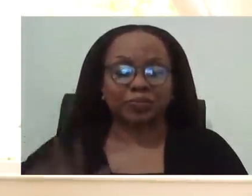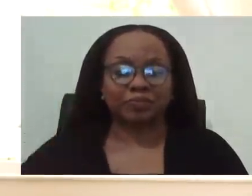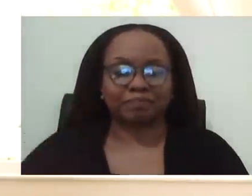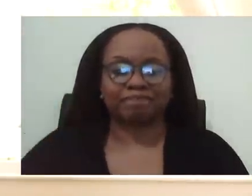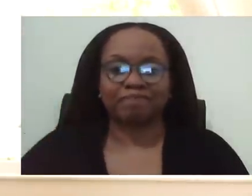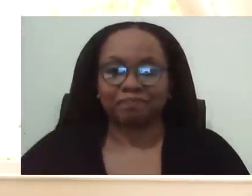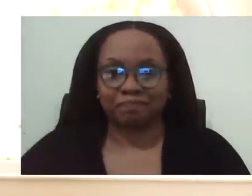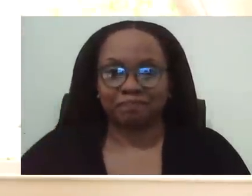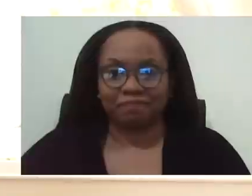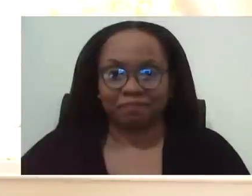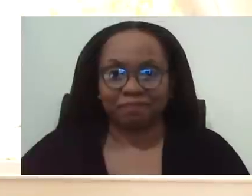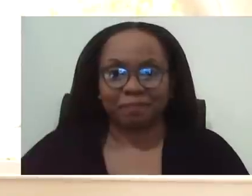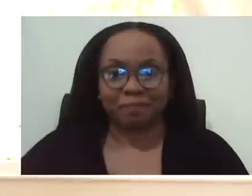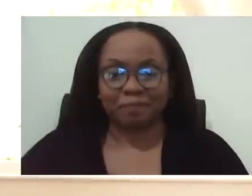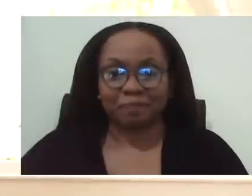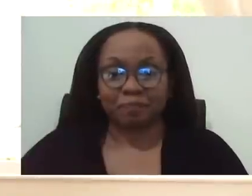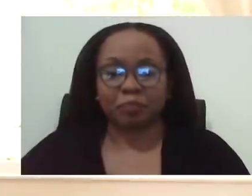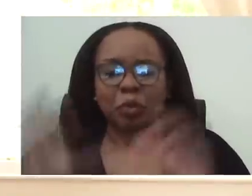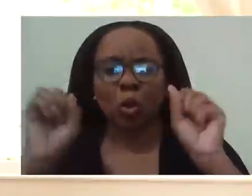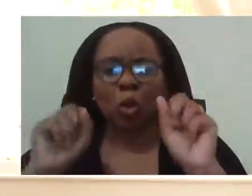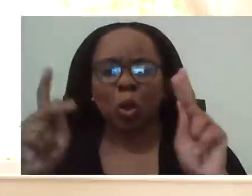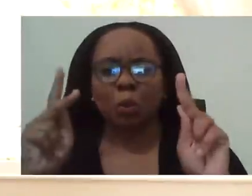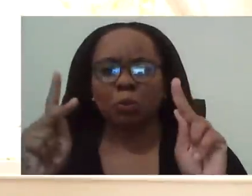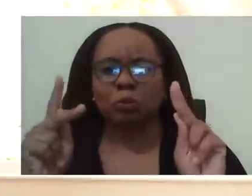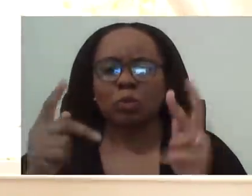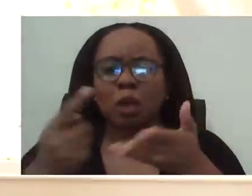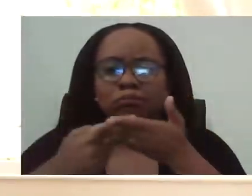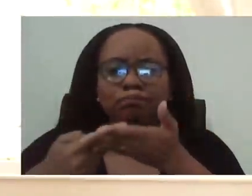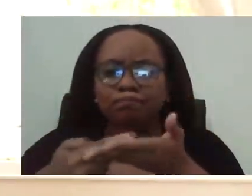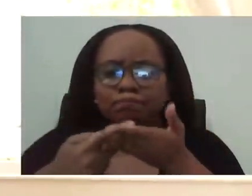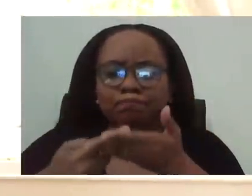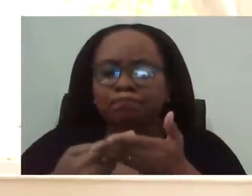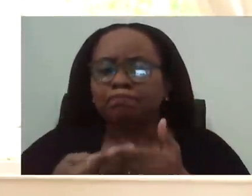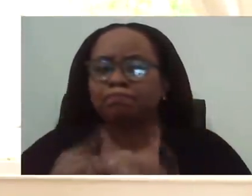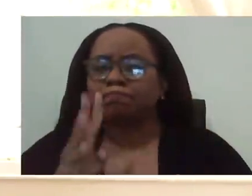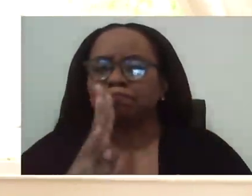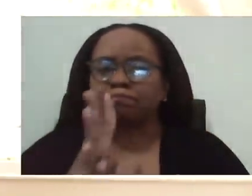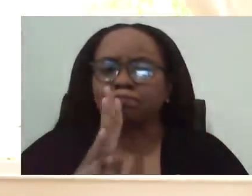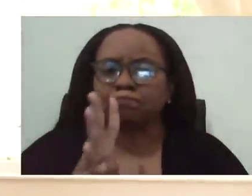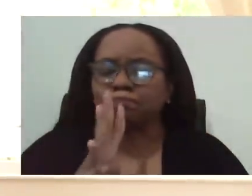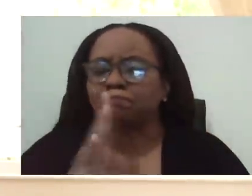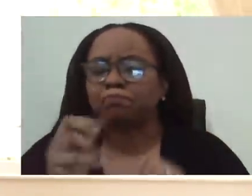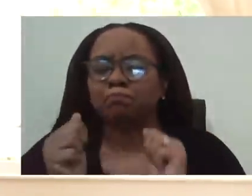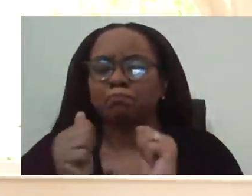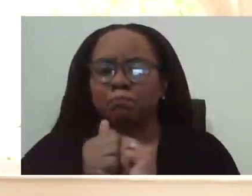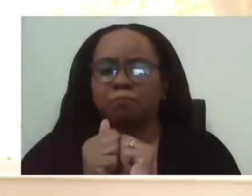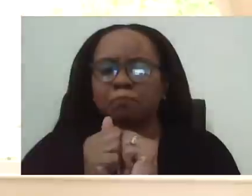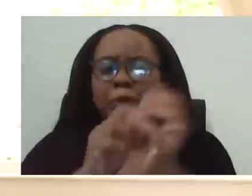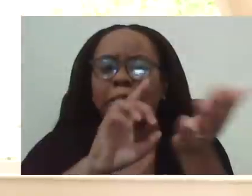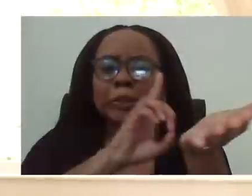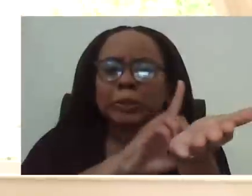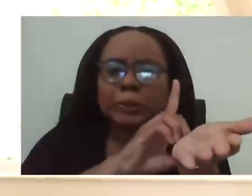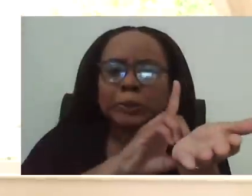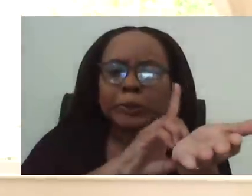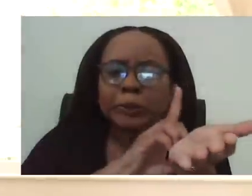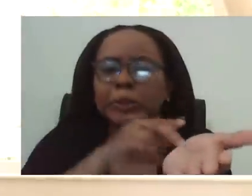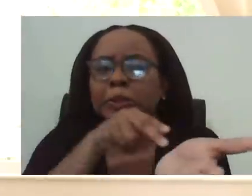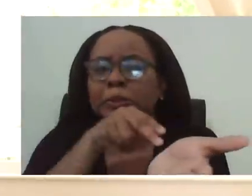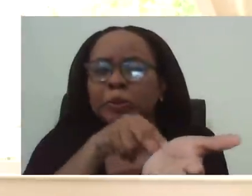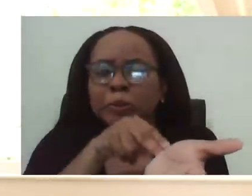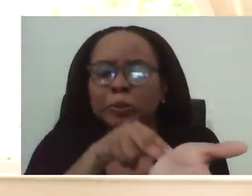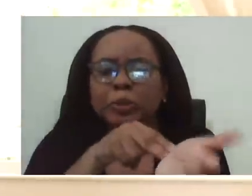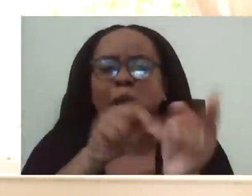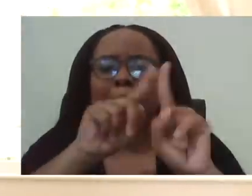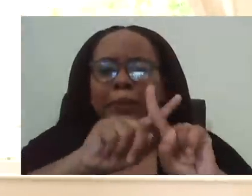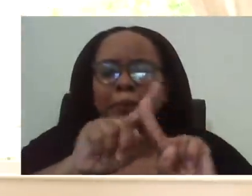to speak directly with some of this country's leading health officials as we continue to battle the COVID-19